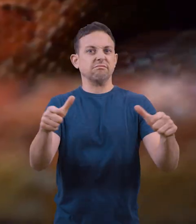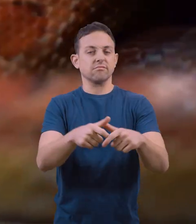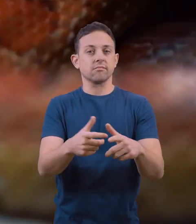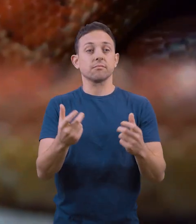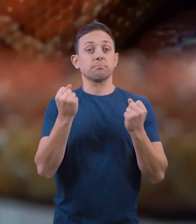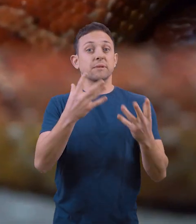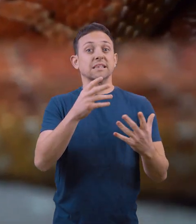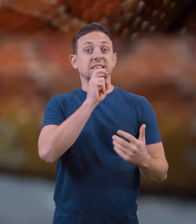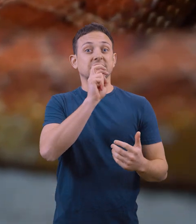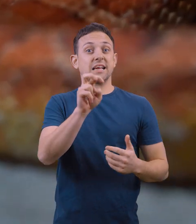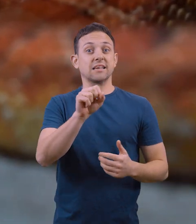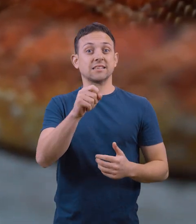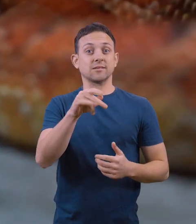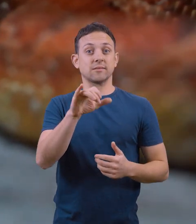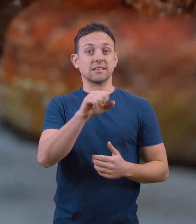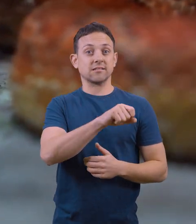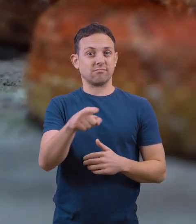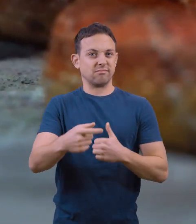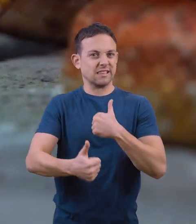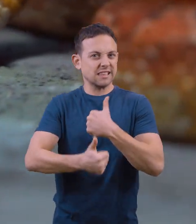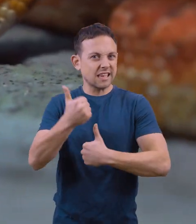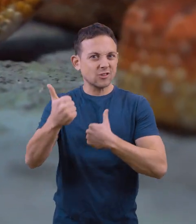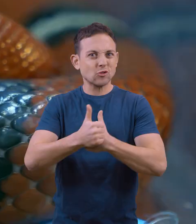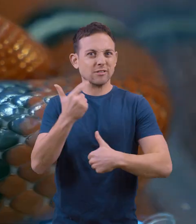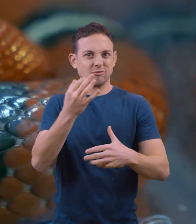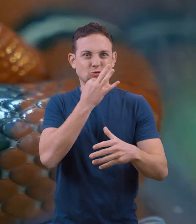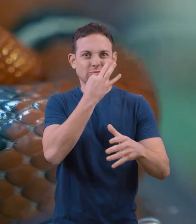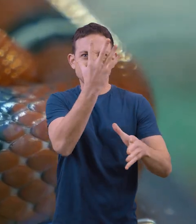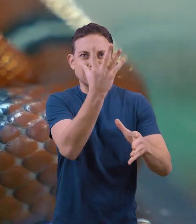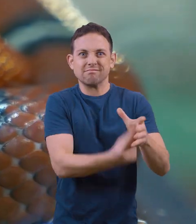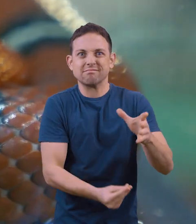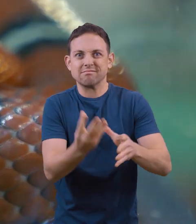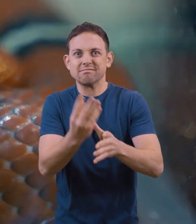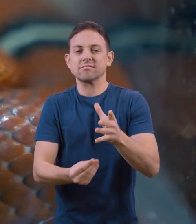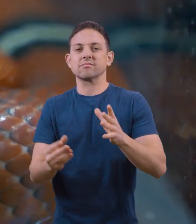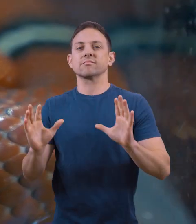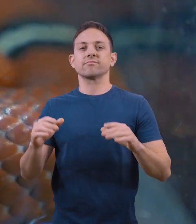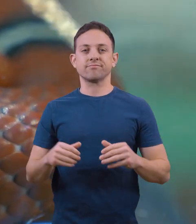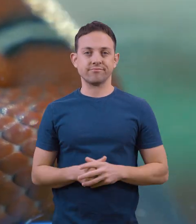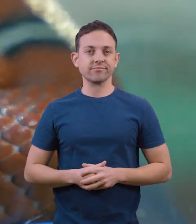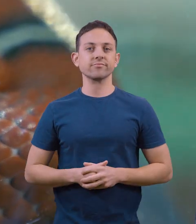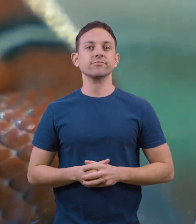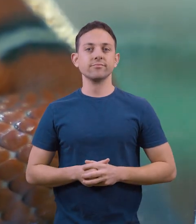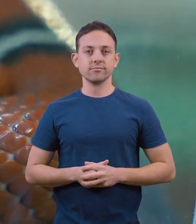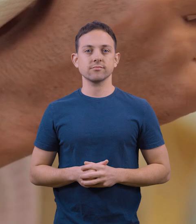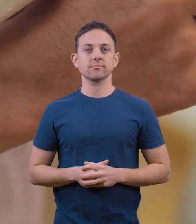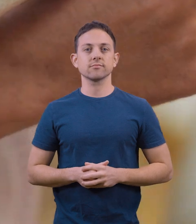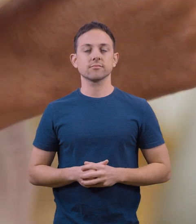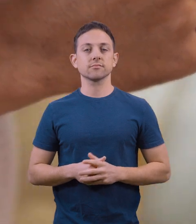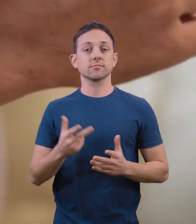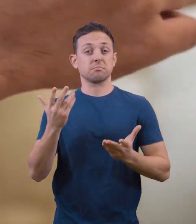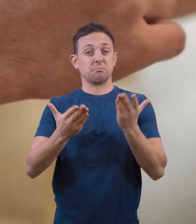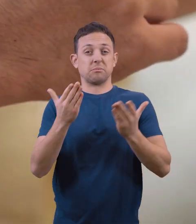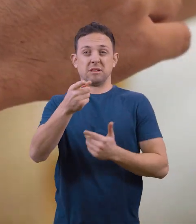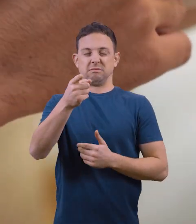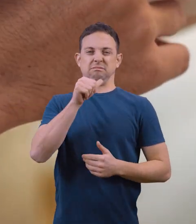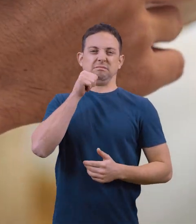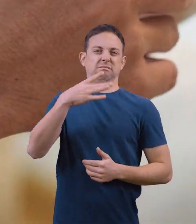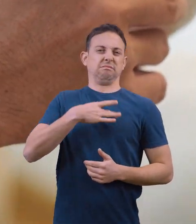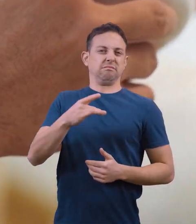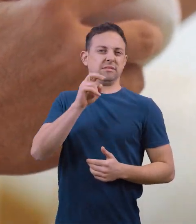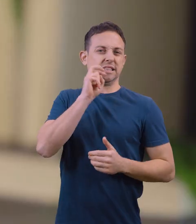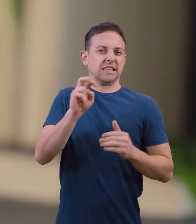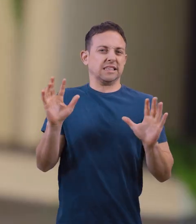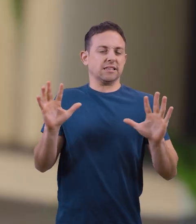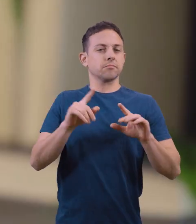As a result, many snake species are endangered, and some are on the brink of extinction. While you may not love